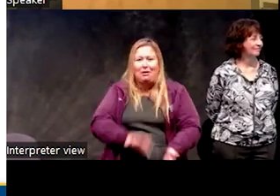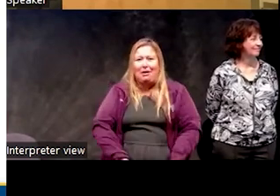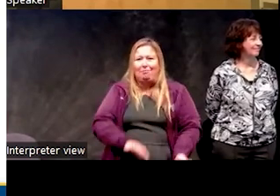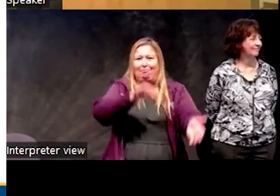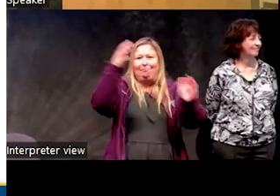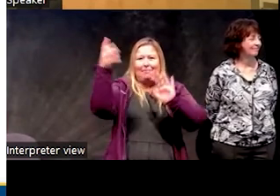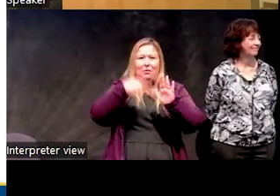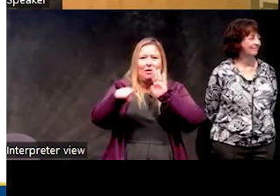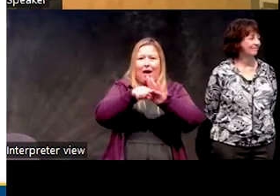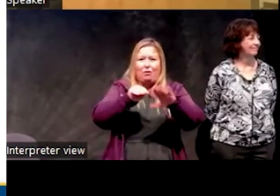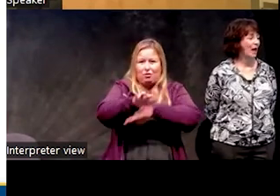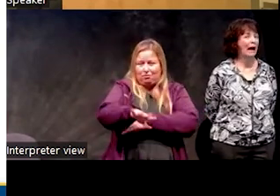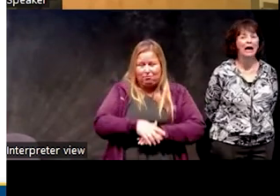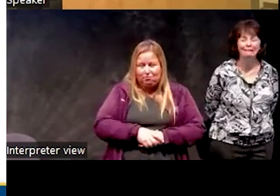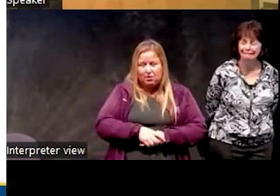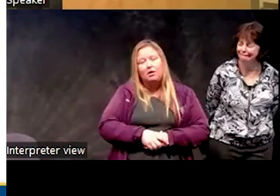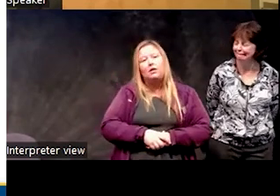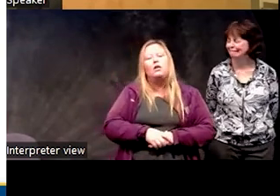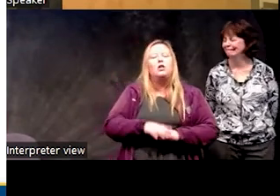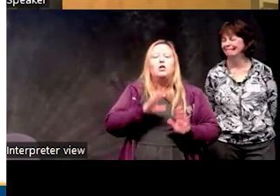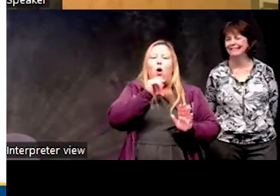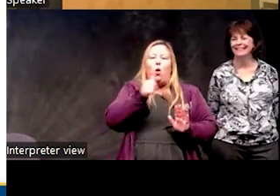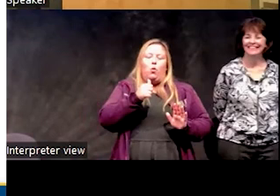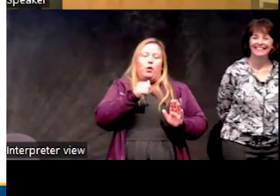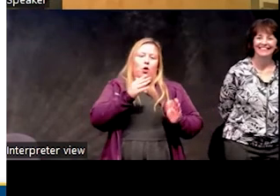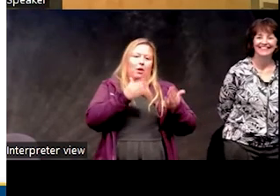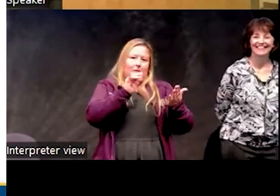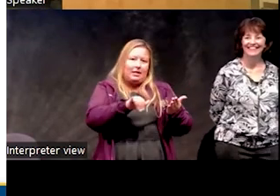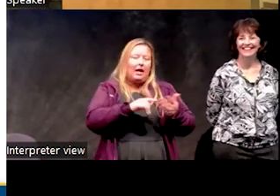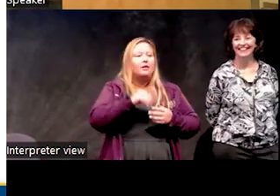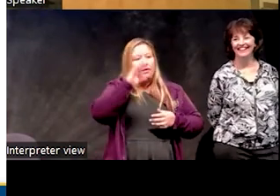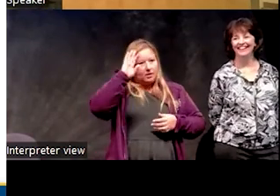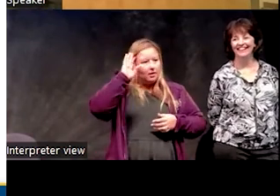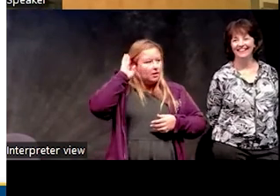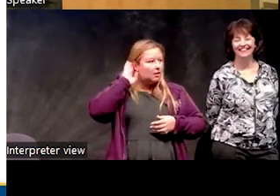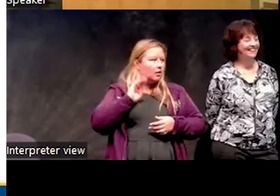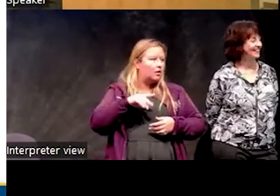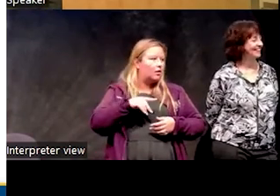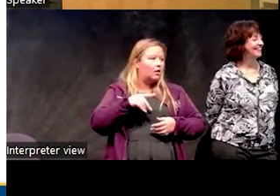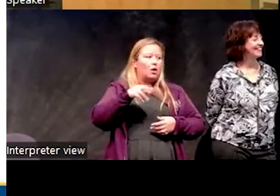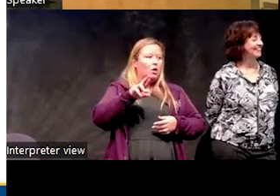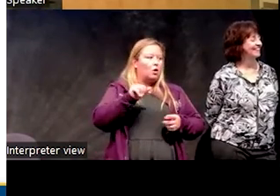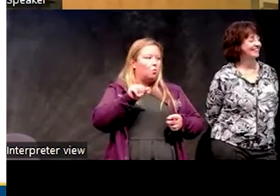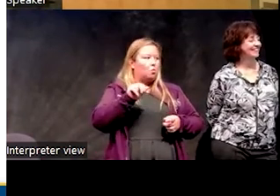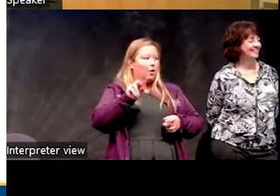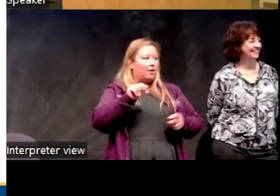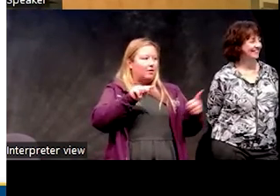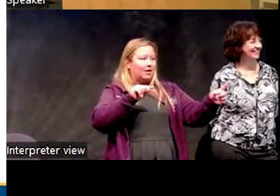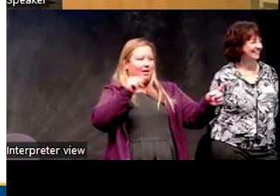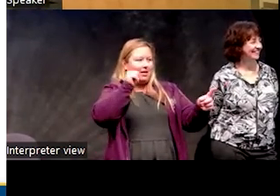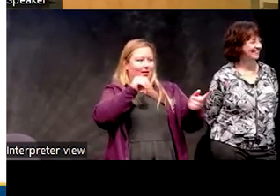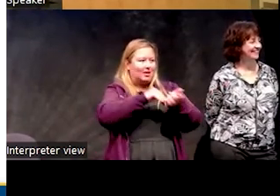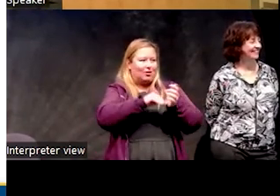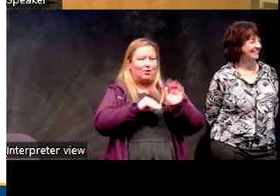a serious adverse event. So, um, don't go to that point. You can push pres, you can push prazosin pretty far. Um,